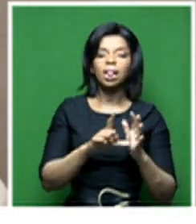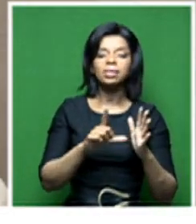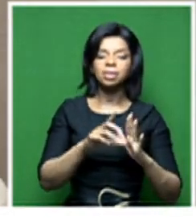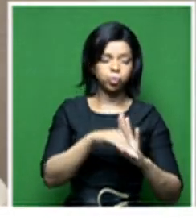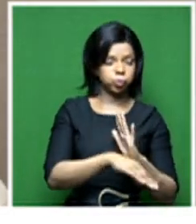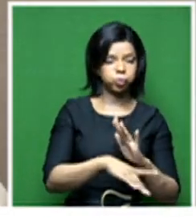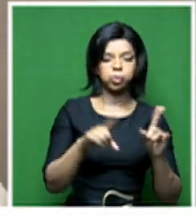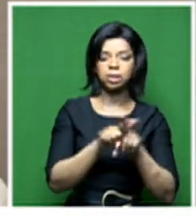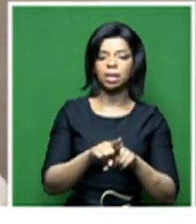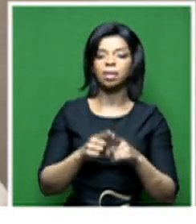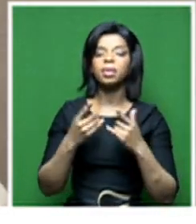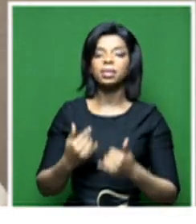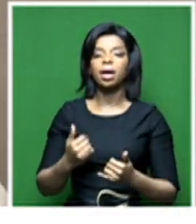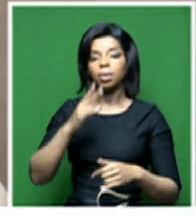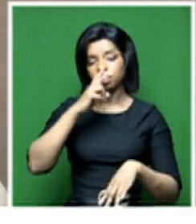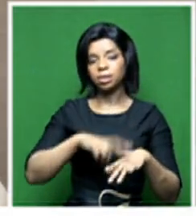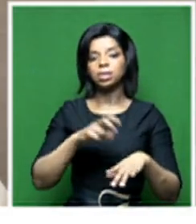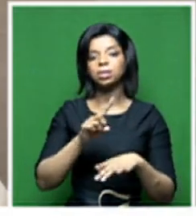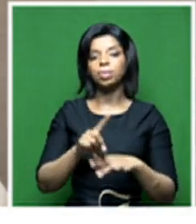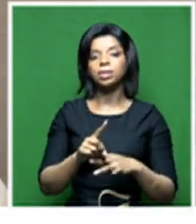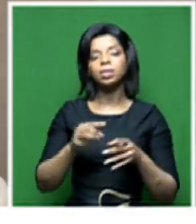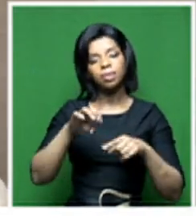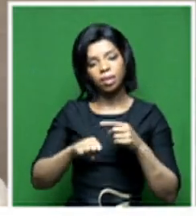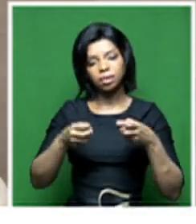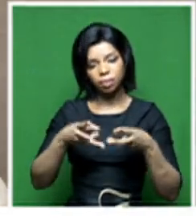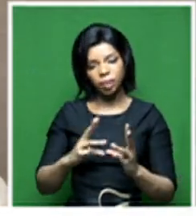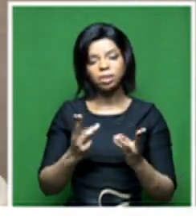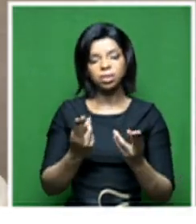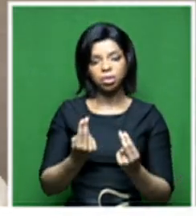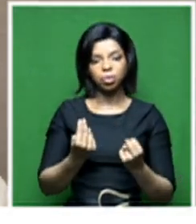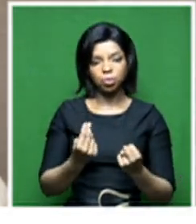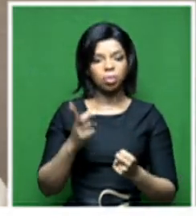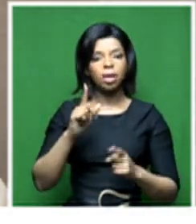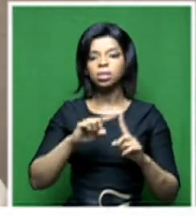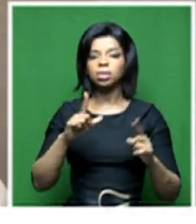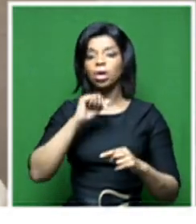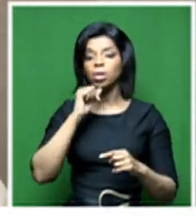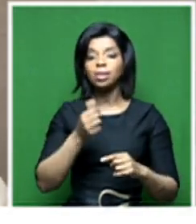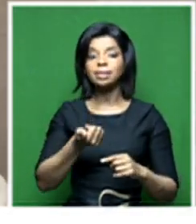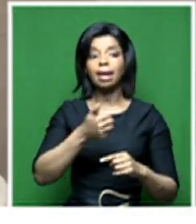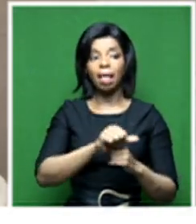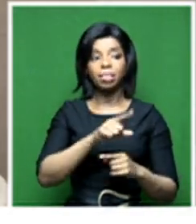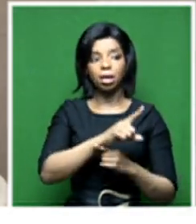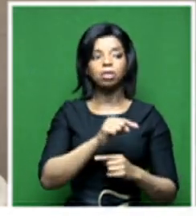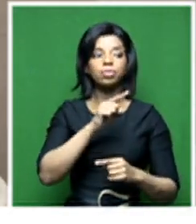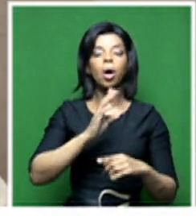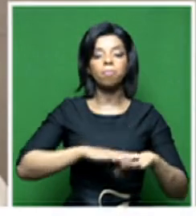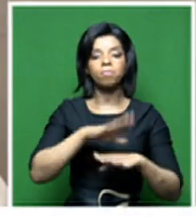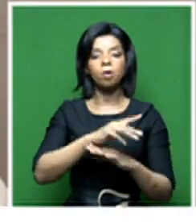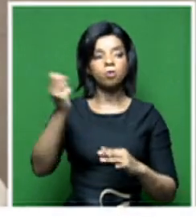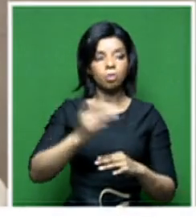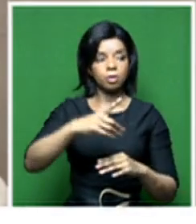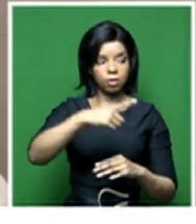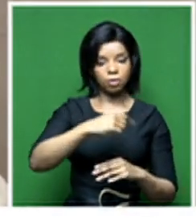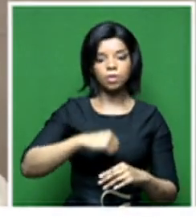on this. And you need to find new ways to do it. But not just go and simply tax other revenue streams that then fall